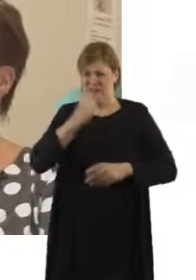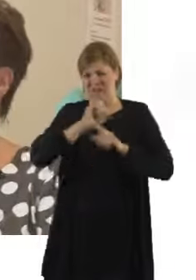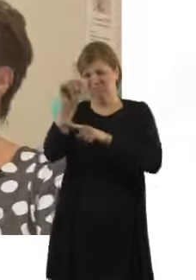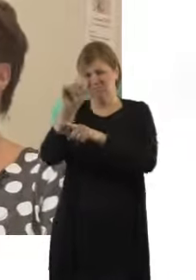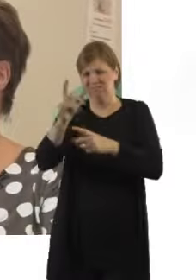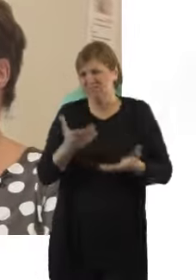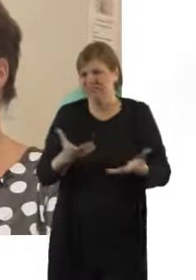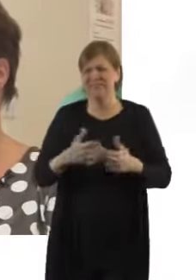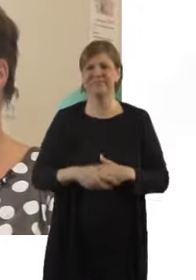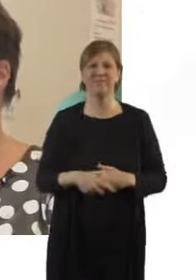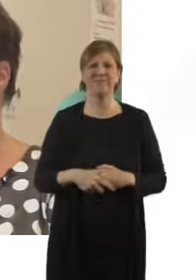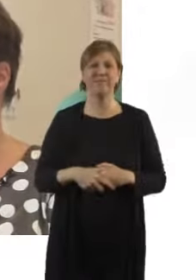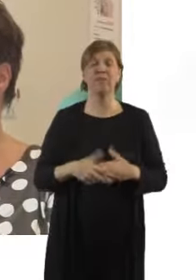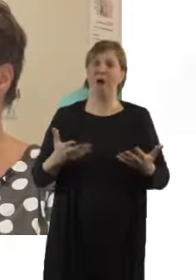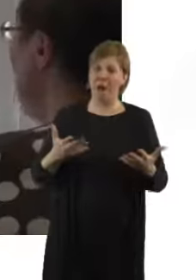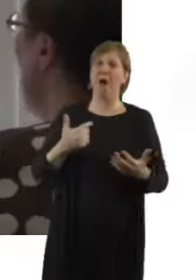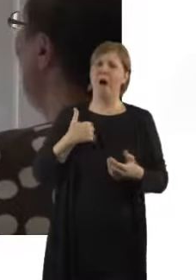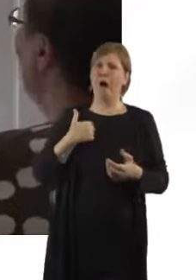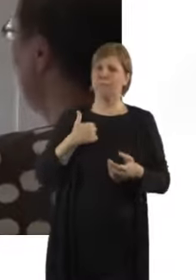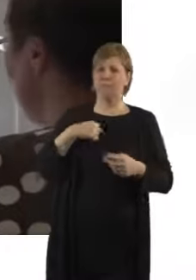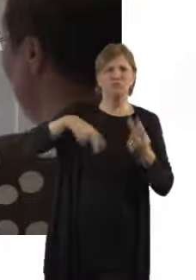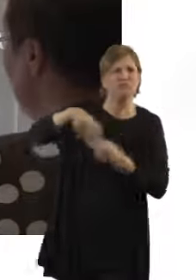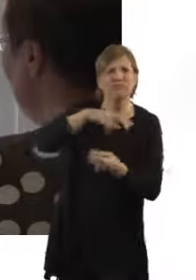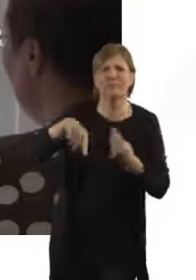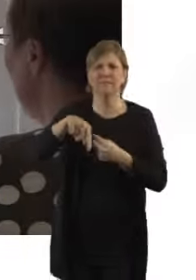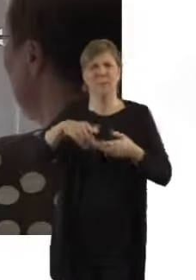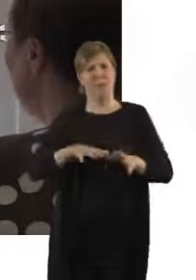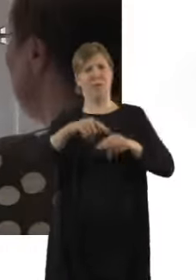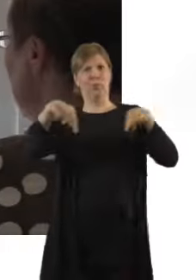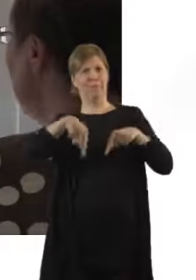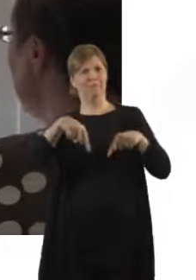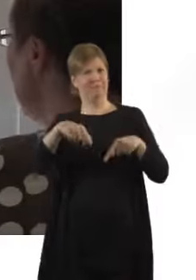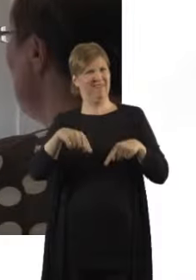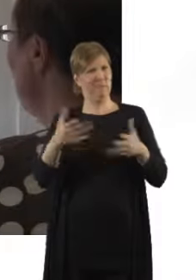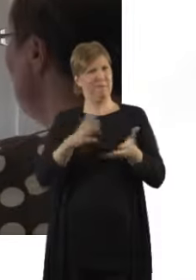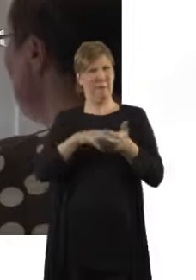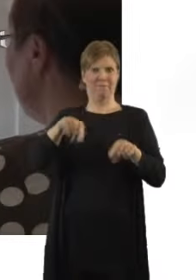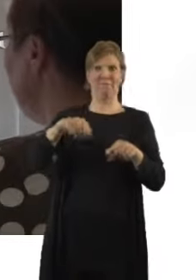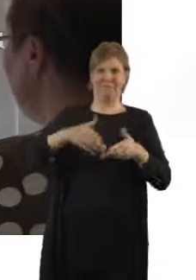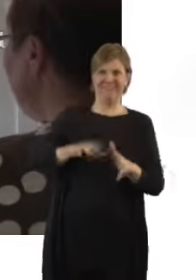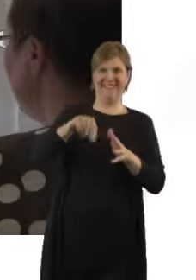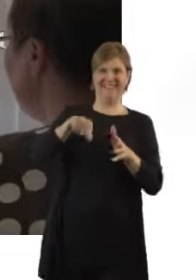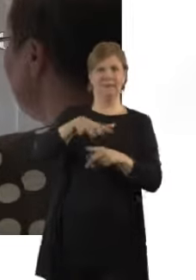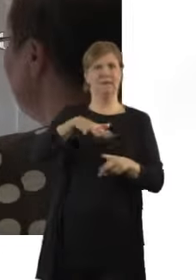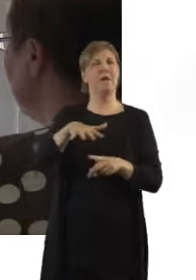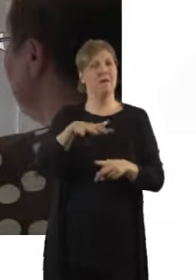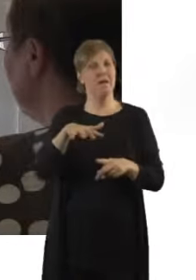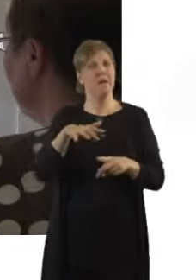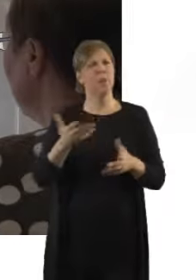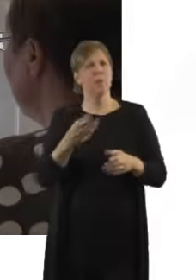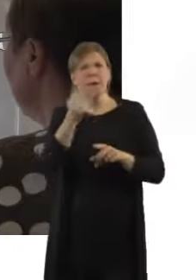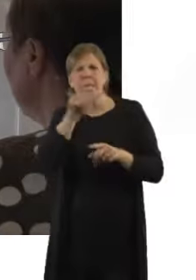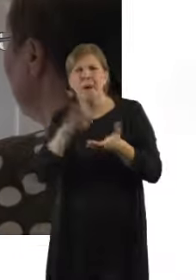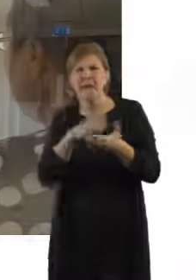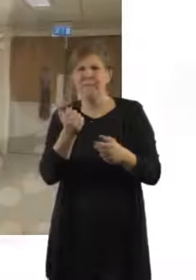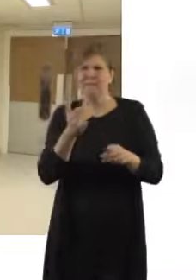birthing room here, and this is where most mums will birth their babies. However, for some mums, they will require to have a caesarean section in theatre. Yes, I'll take